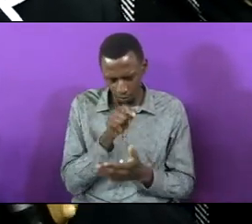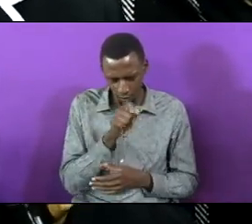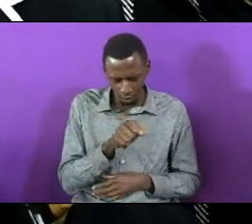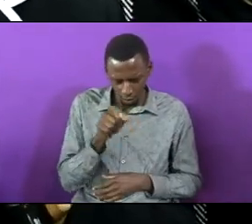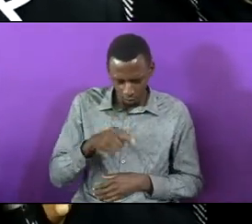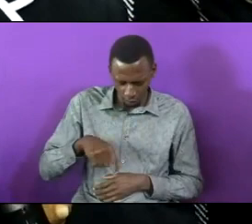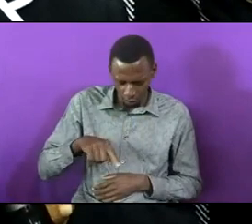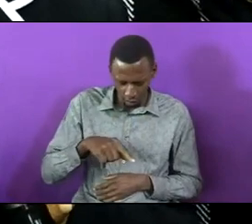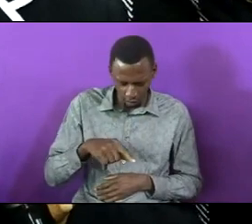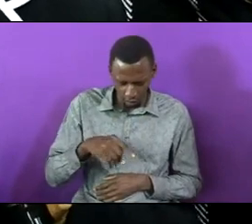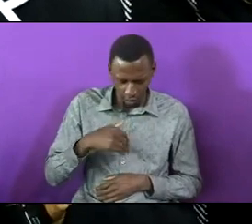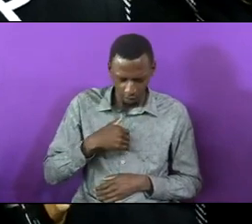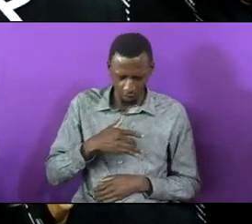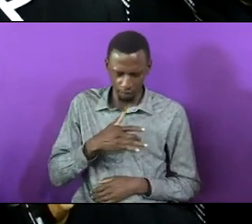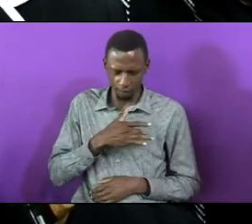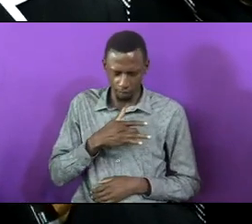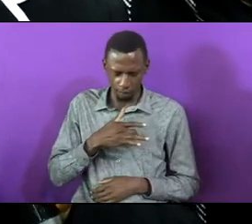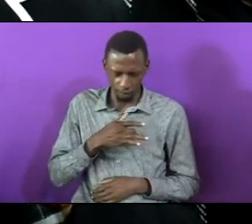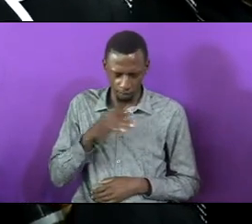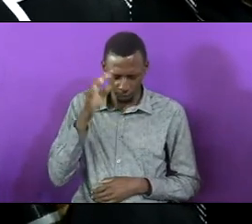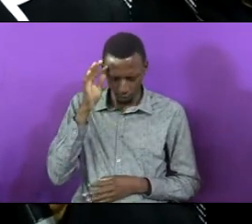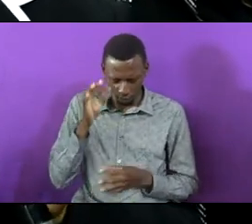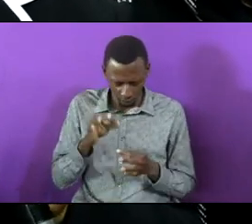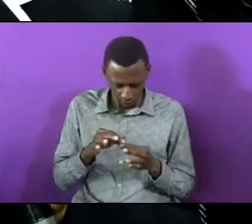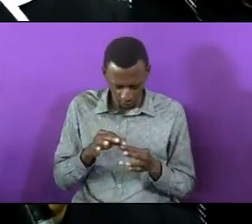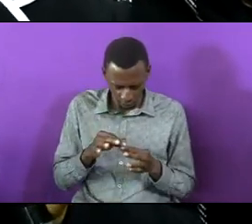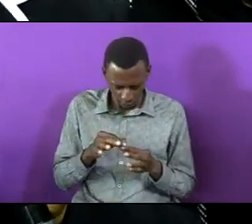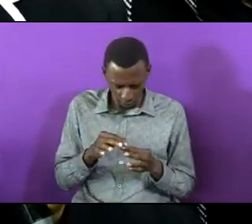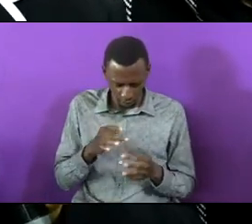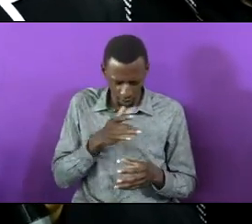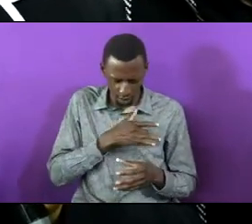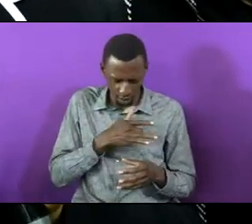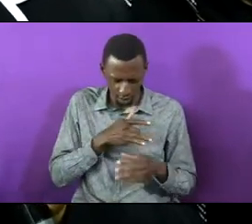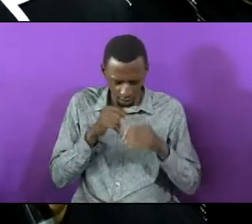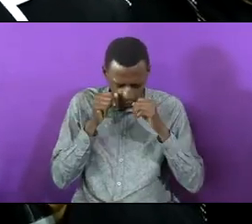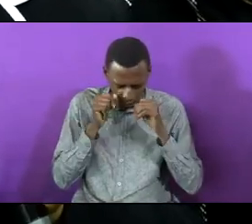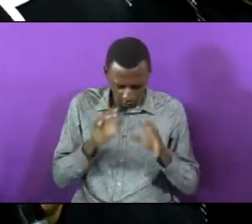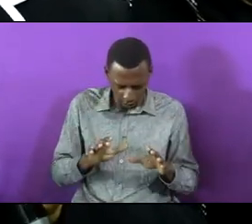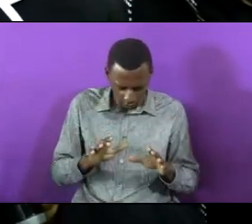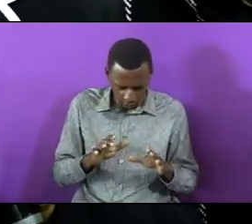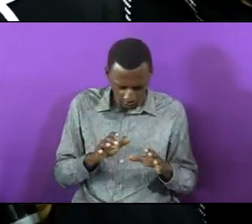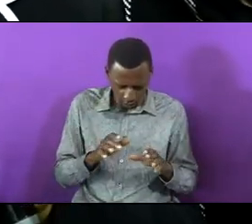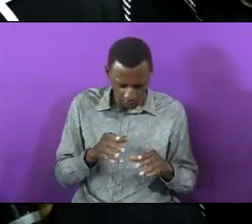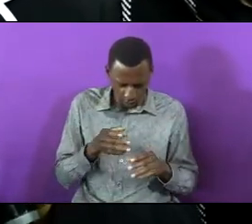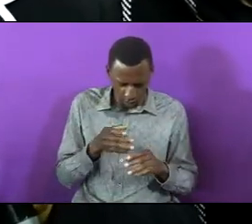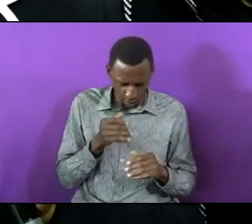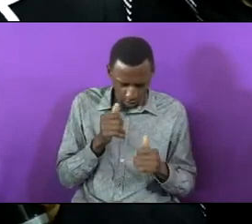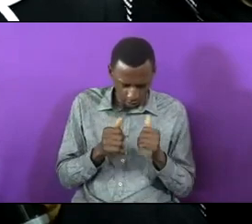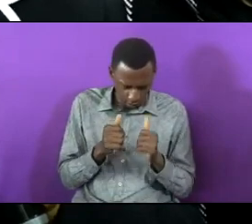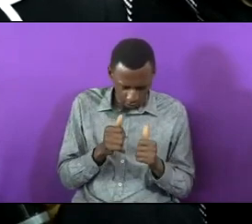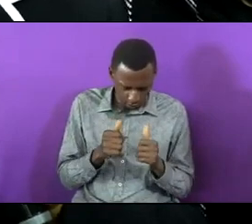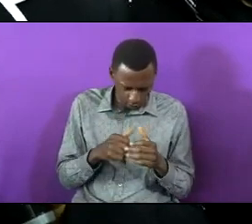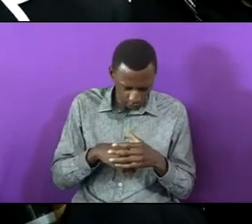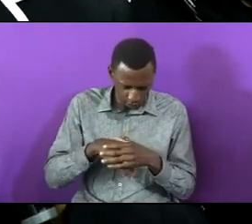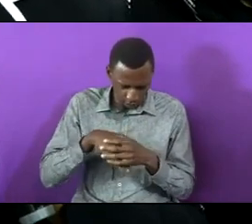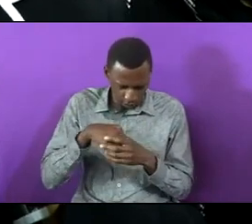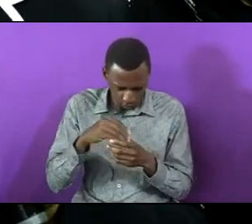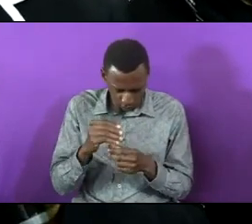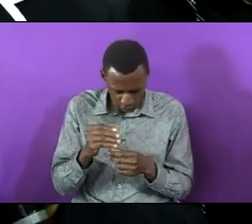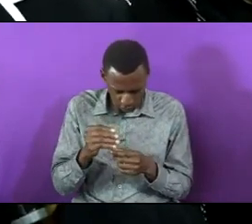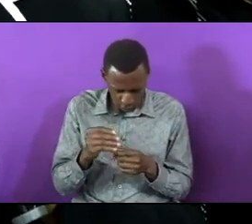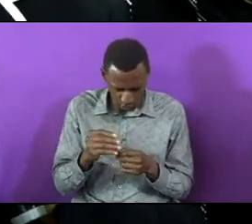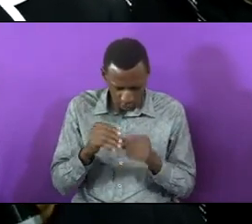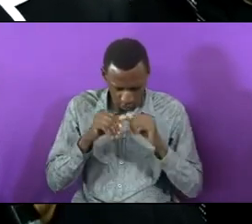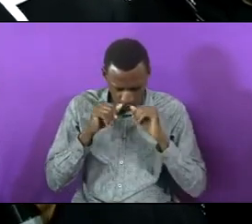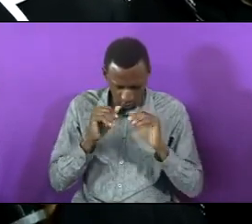will have a touch of faith a touch of blessing that will come out of the ground blessed whatever